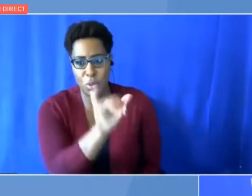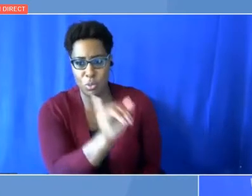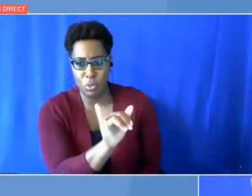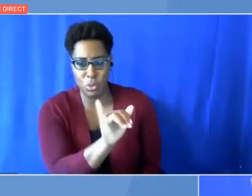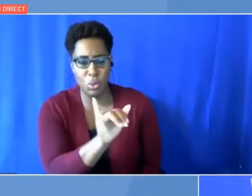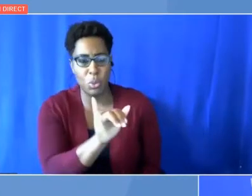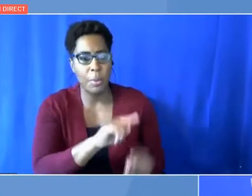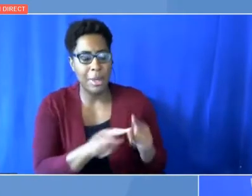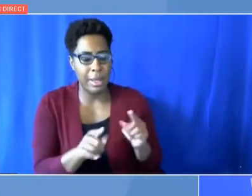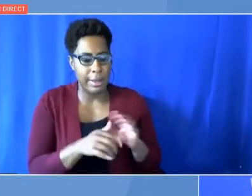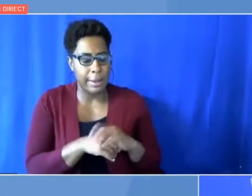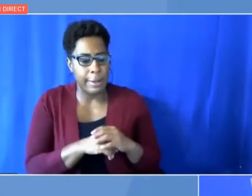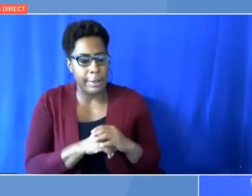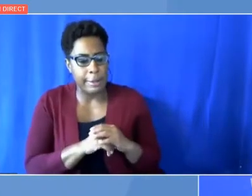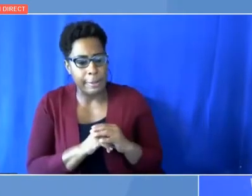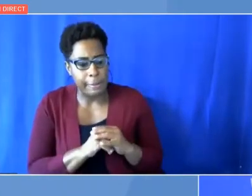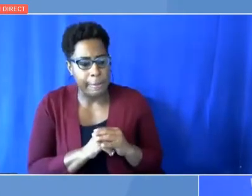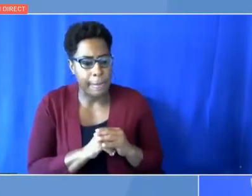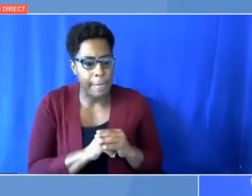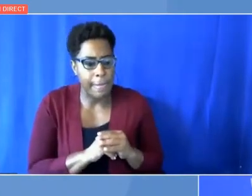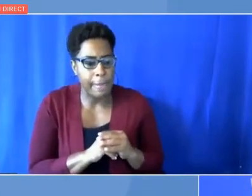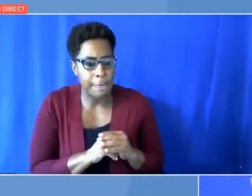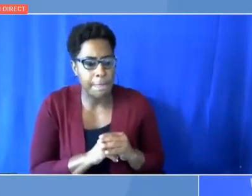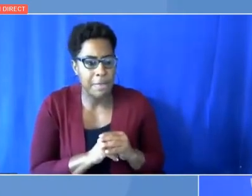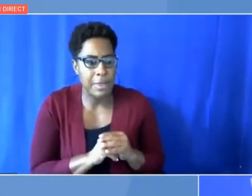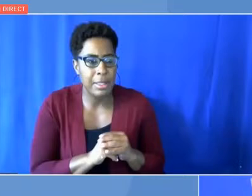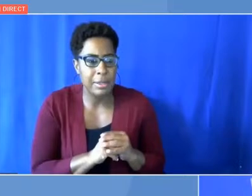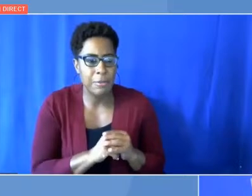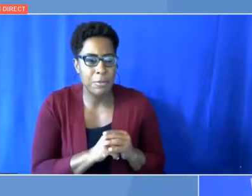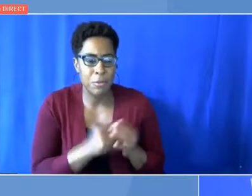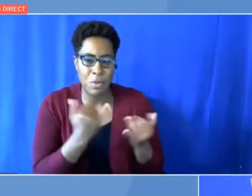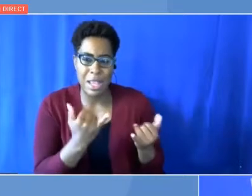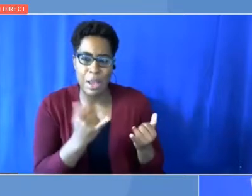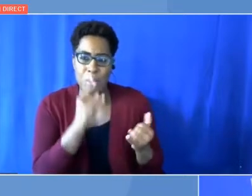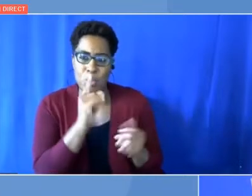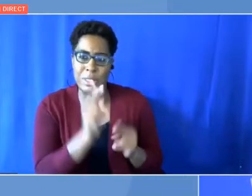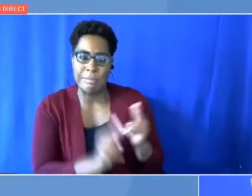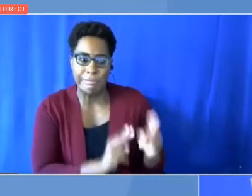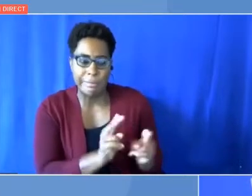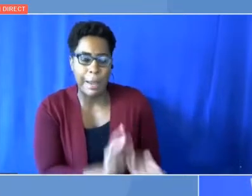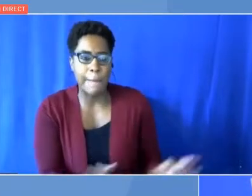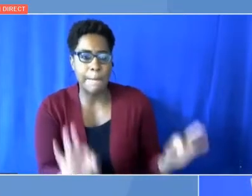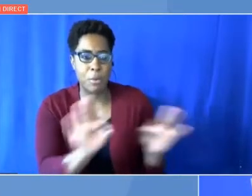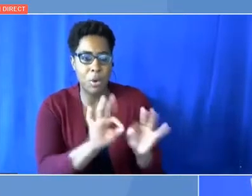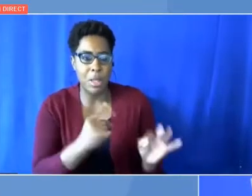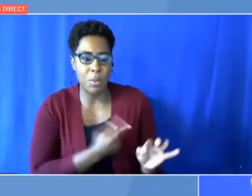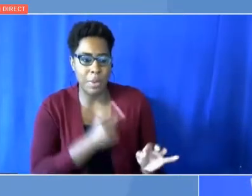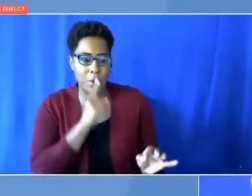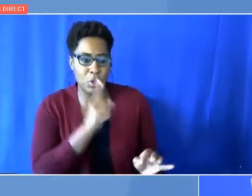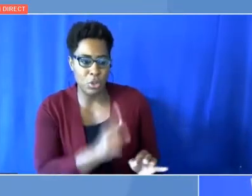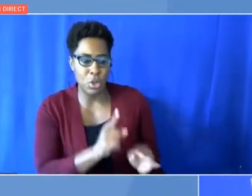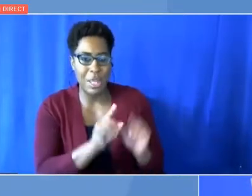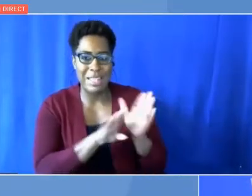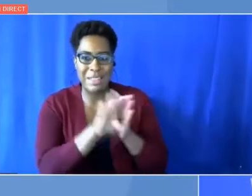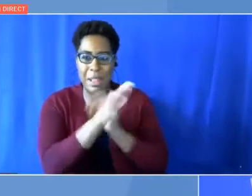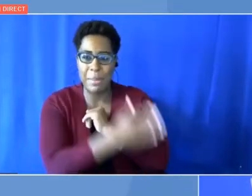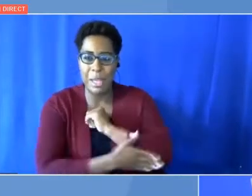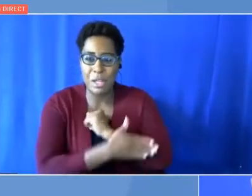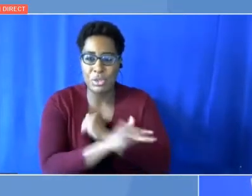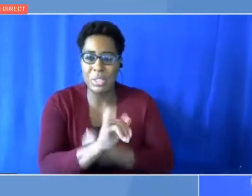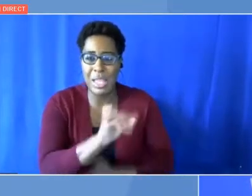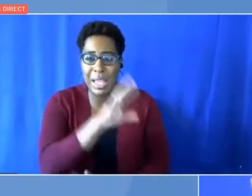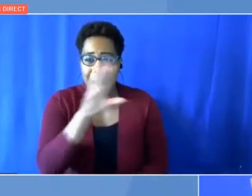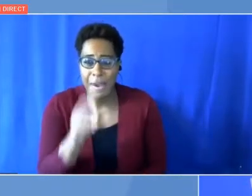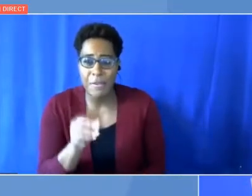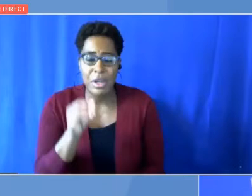of ensuring that developing countries throughout Africa and Southeast Asia, how can we ensure that they can develop their economies,